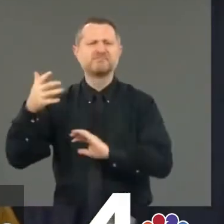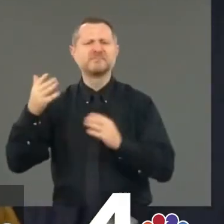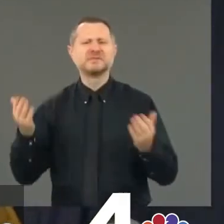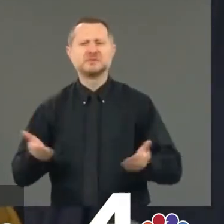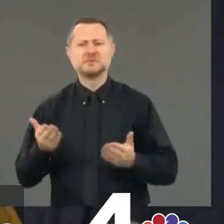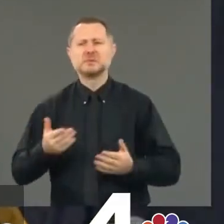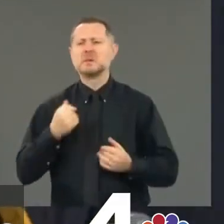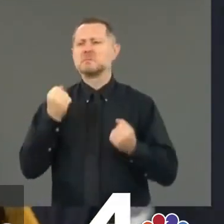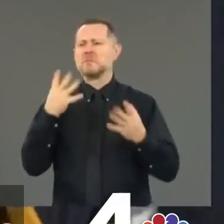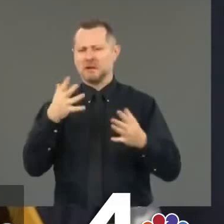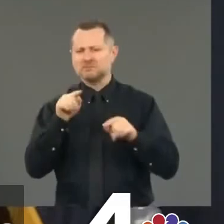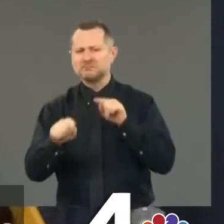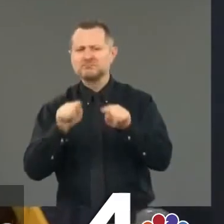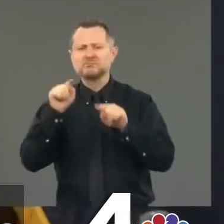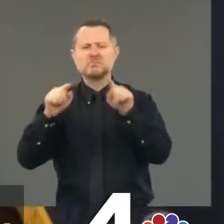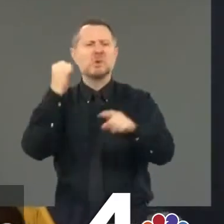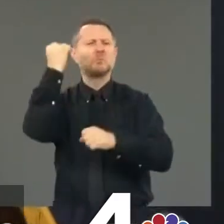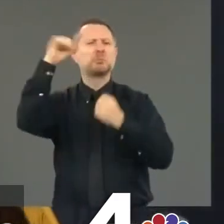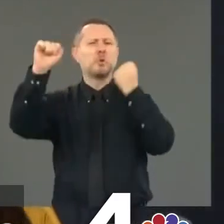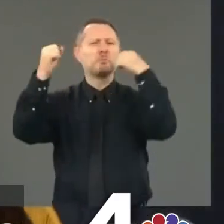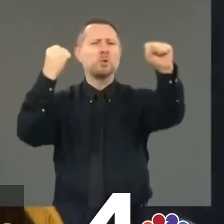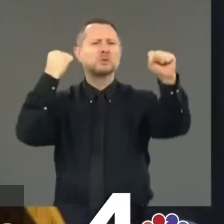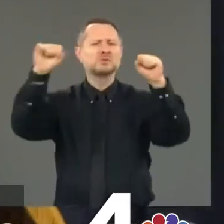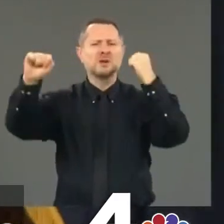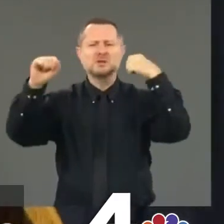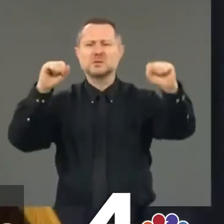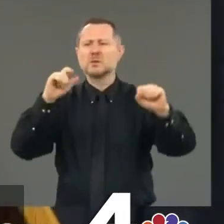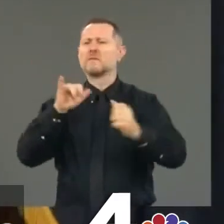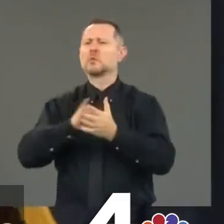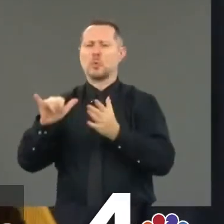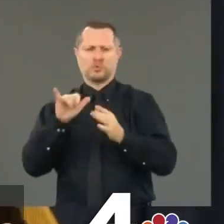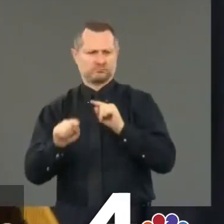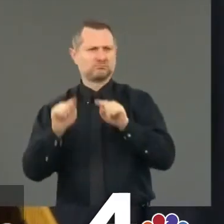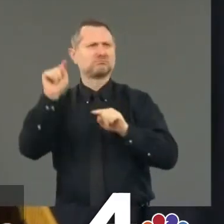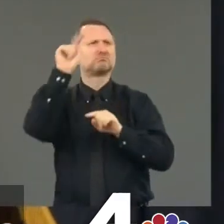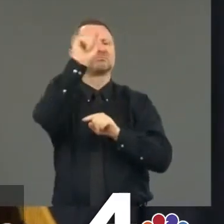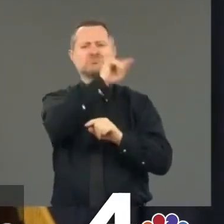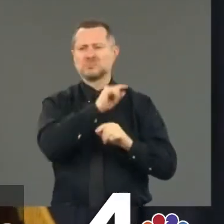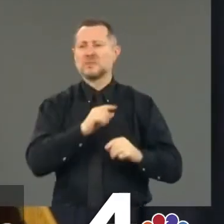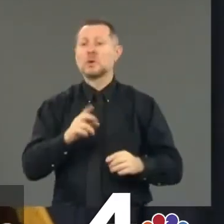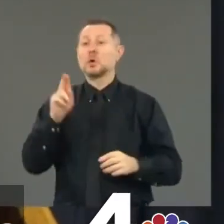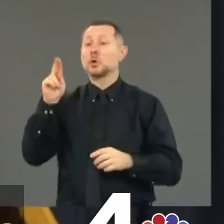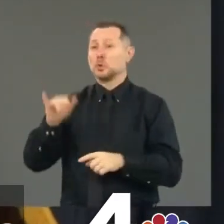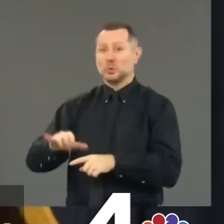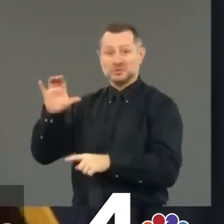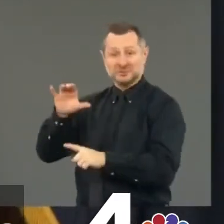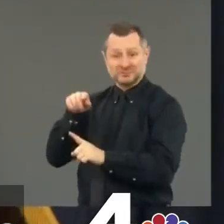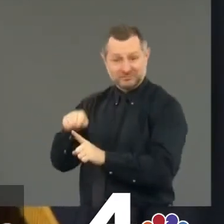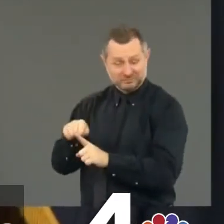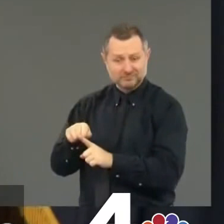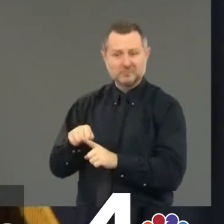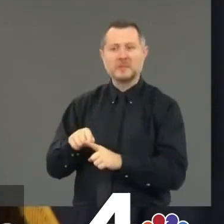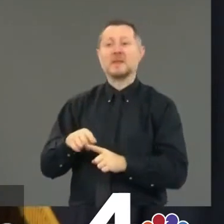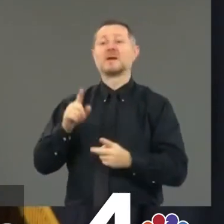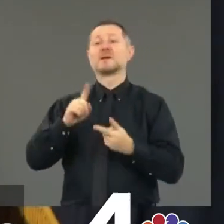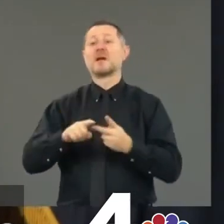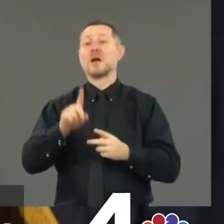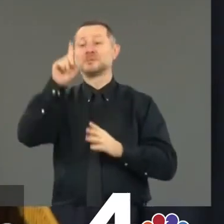of protests all across the state. New York City, cities upstate.